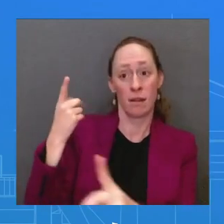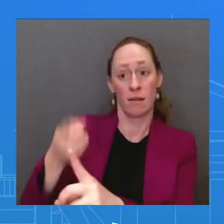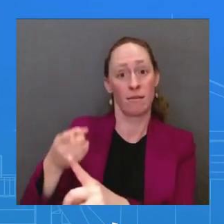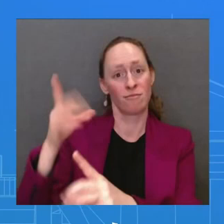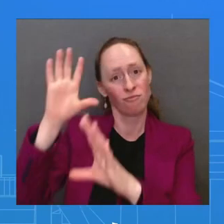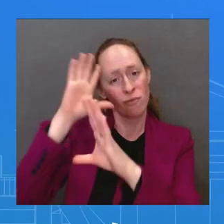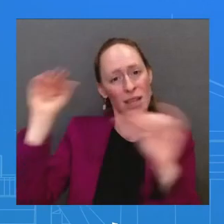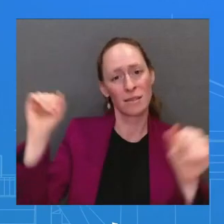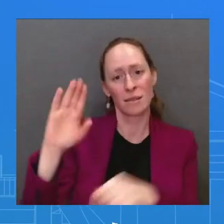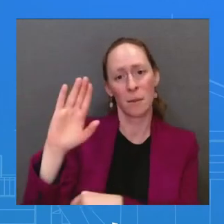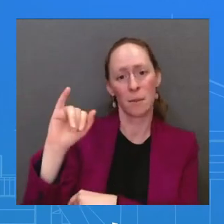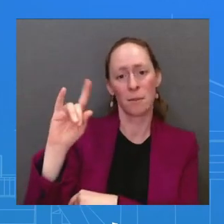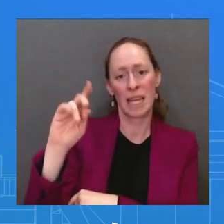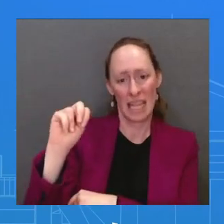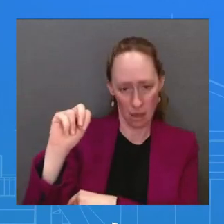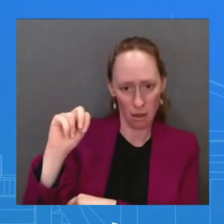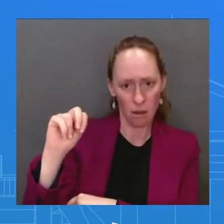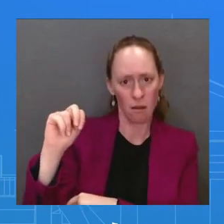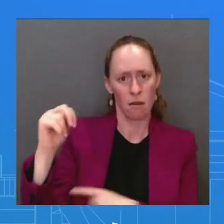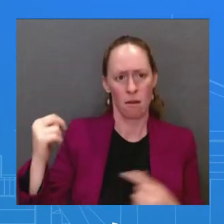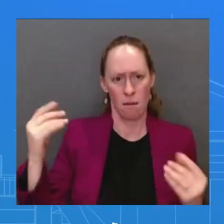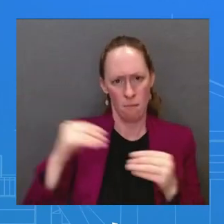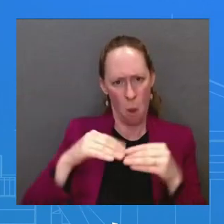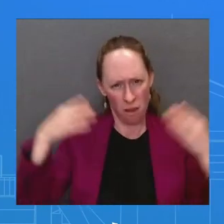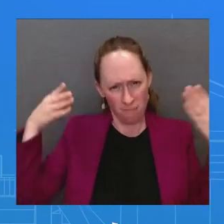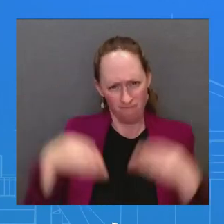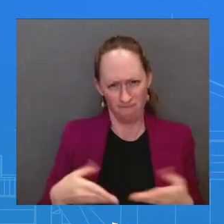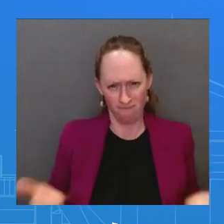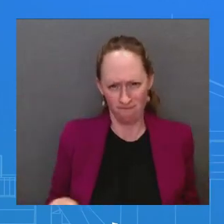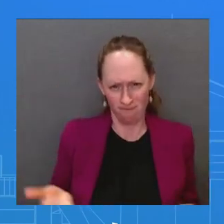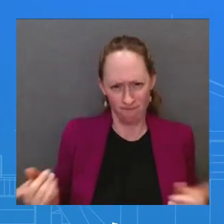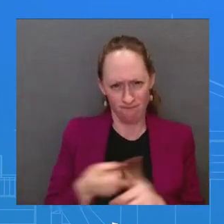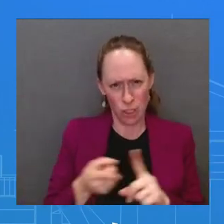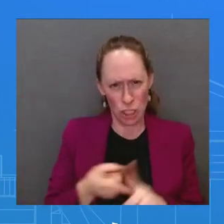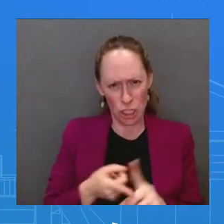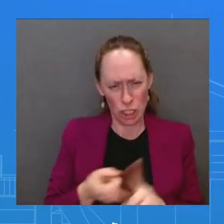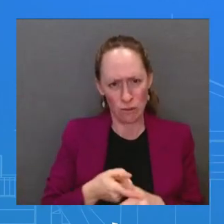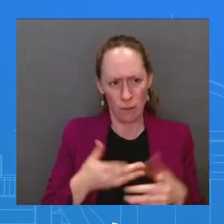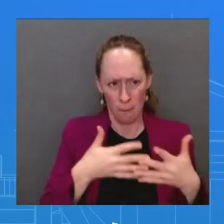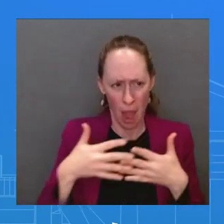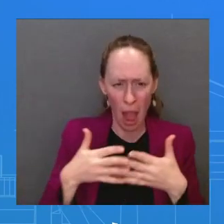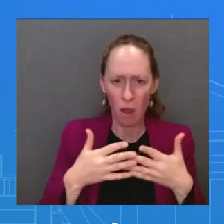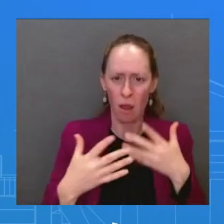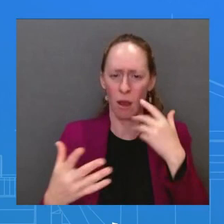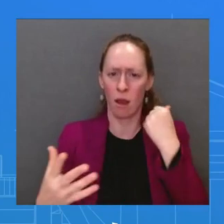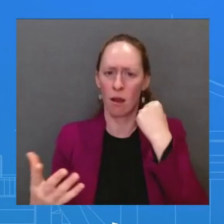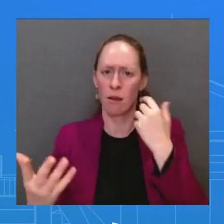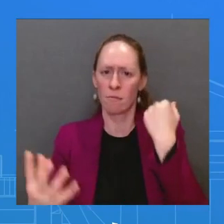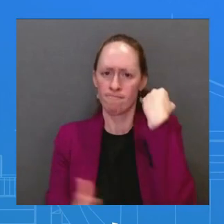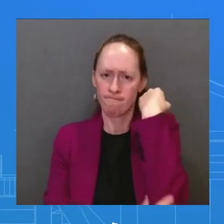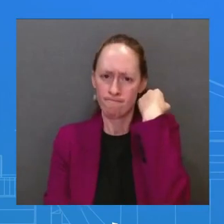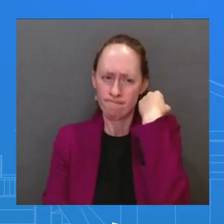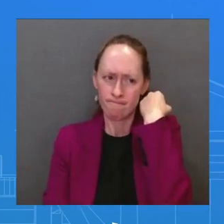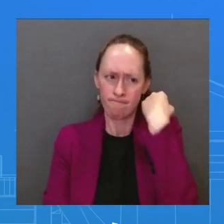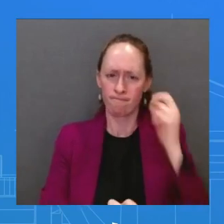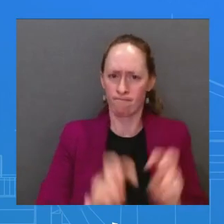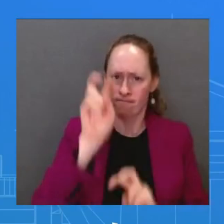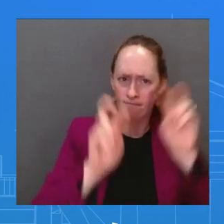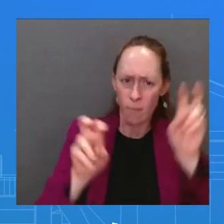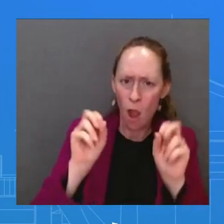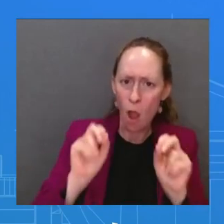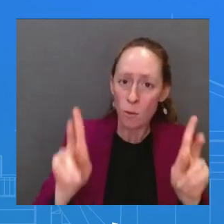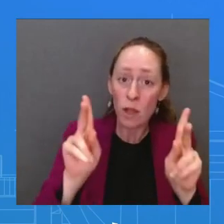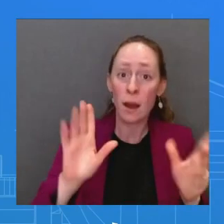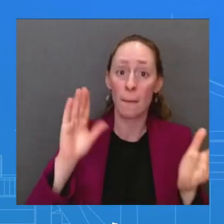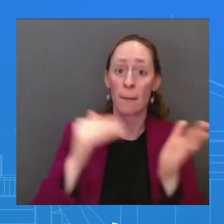from the bottom up and the middle out, by making smart investments in the industries of the future while tackling climate change and empowering workers.